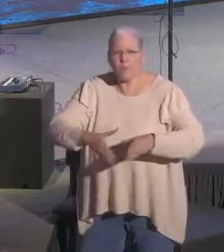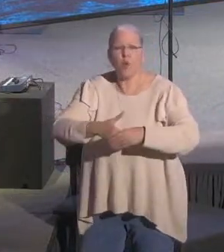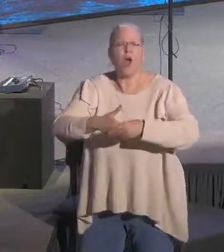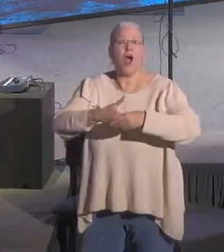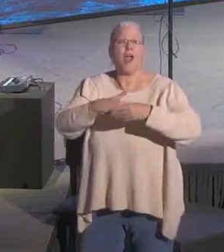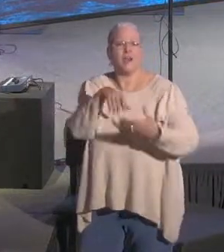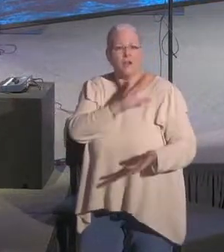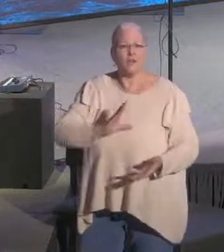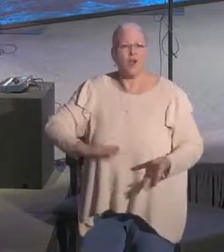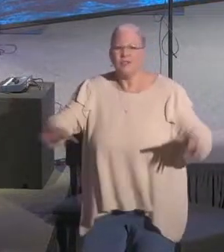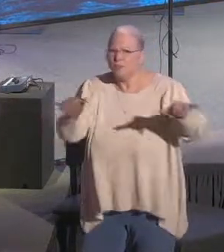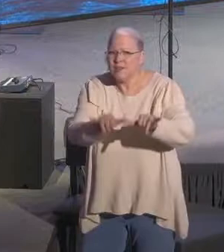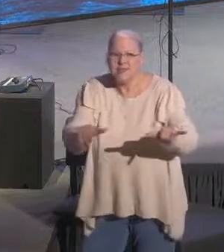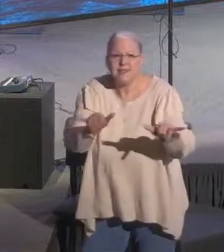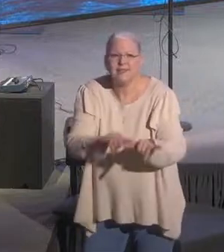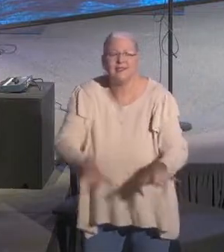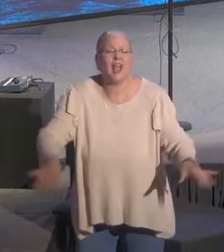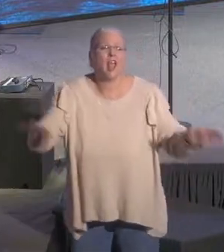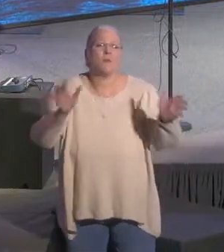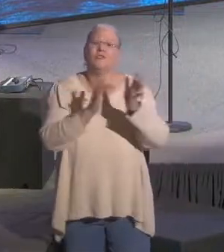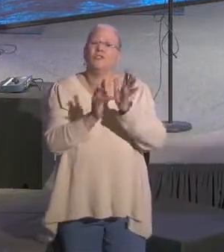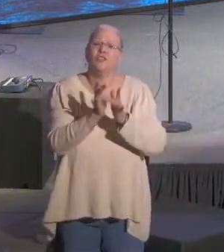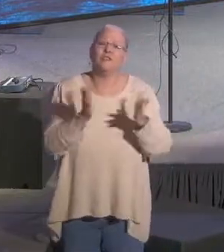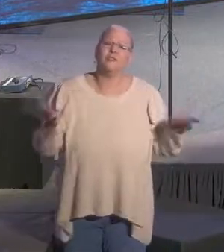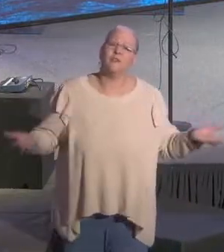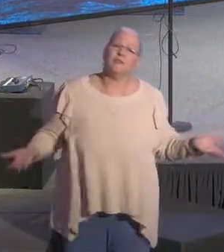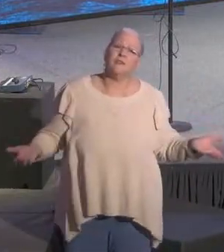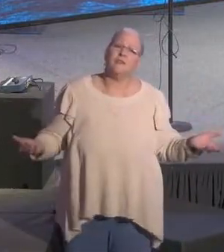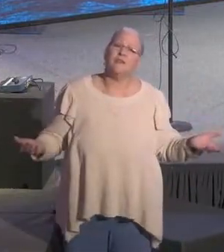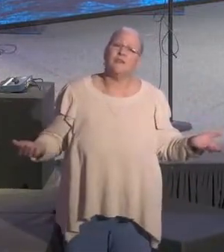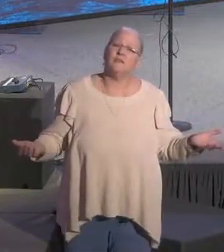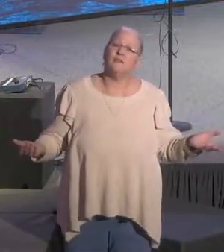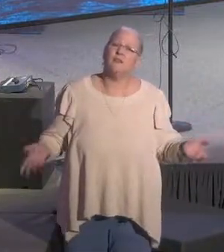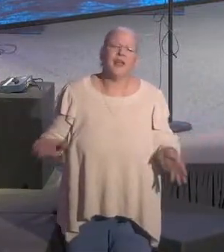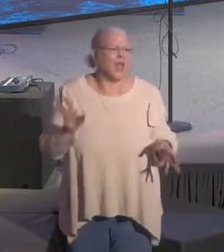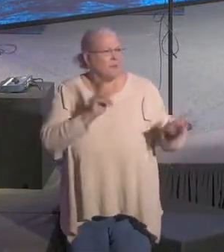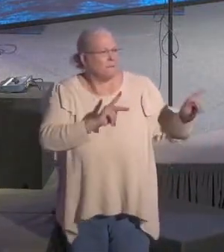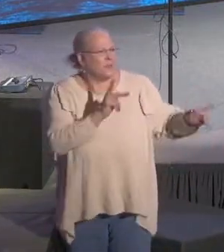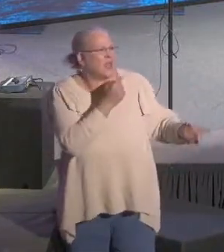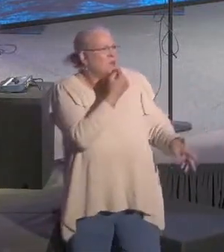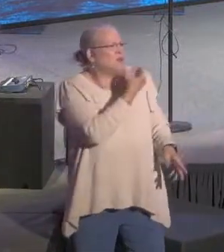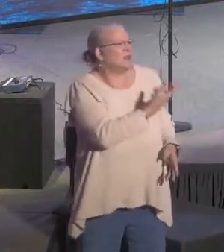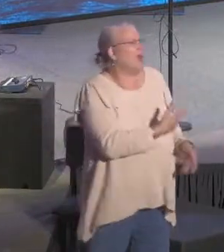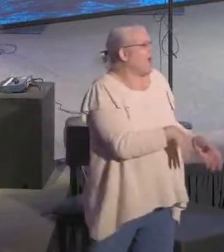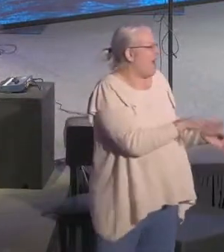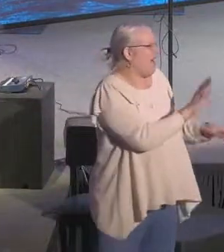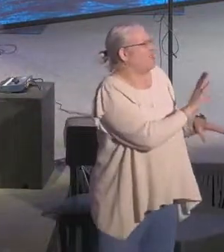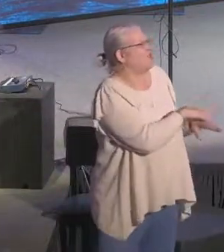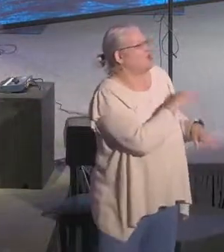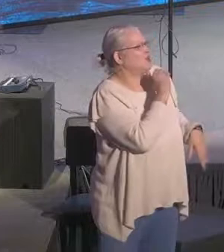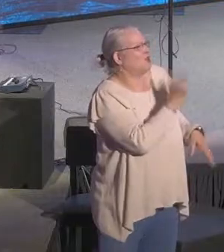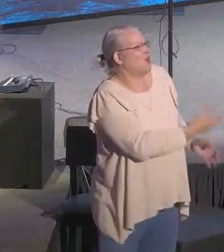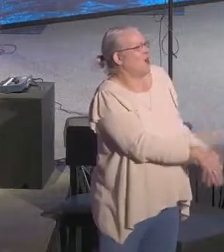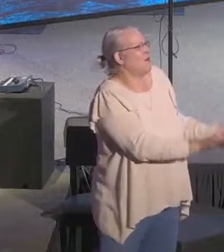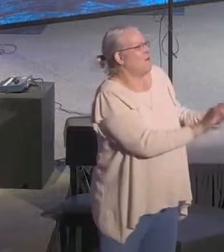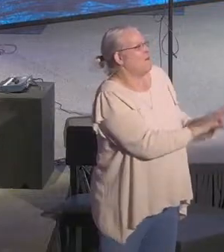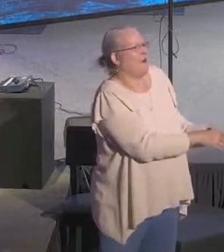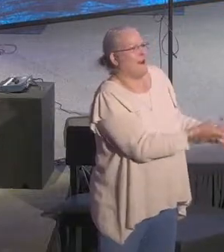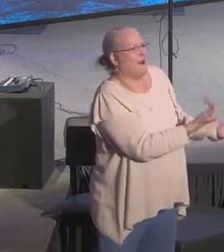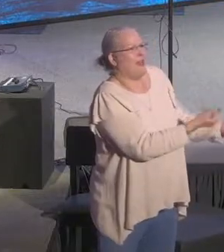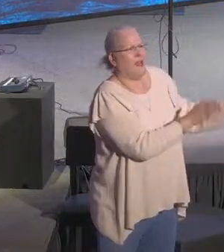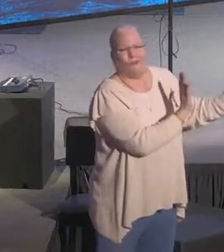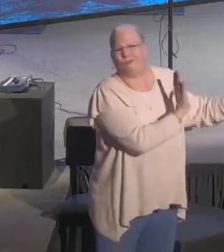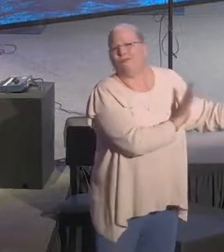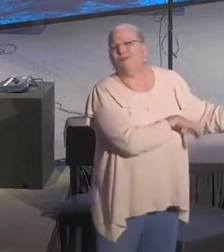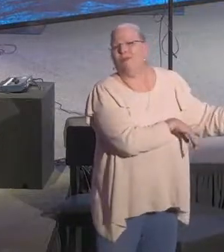light bearers. People have said, well, the church is no longer relevant. It was relevant in our parents' generation, but it's not irrelevant